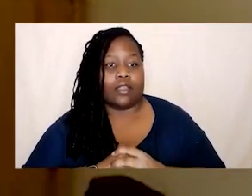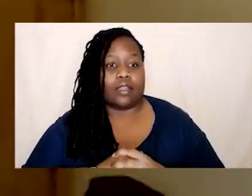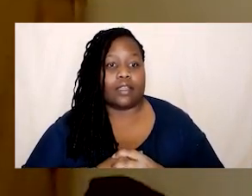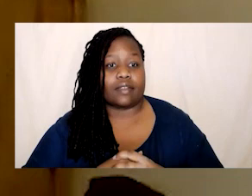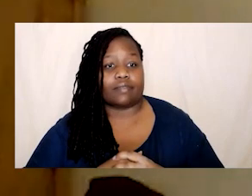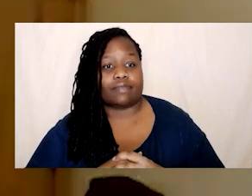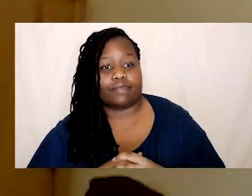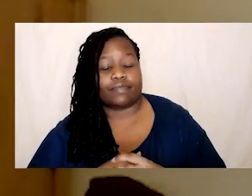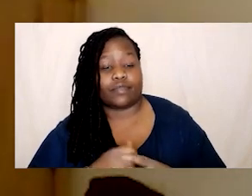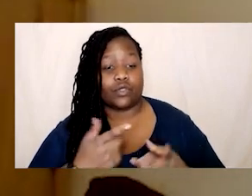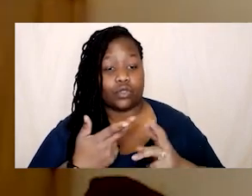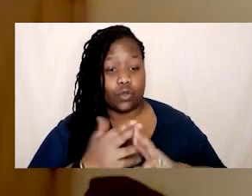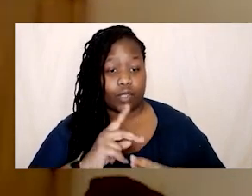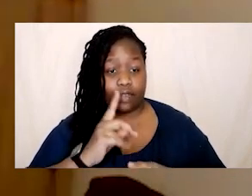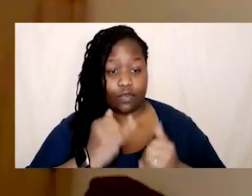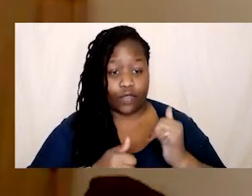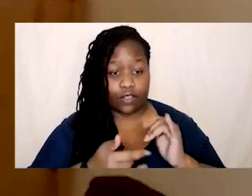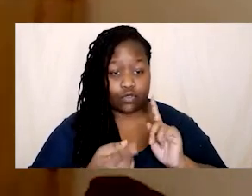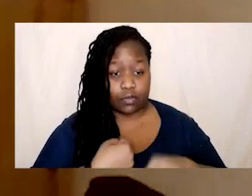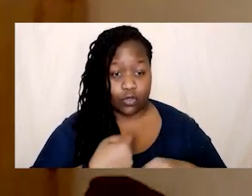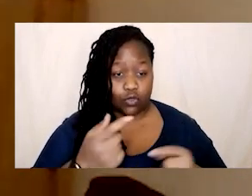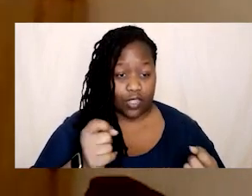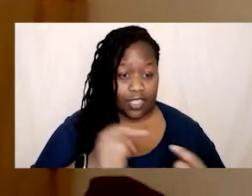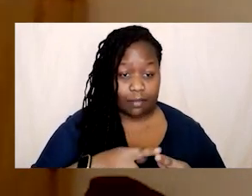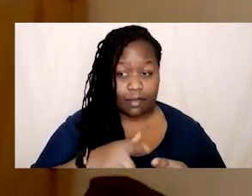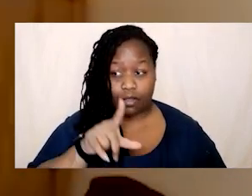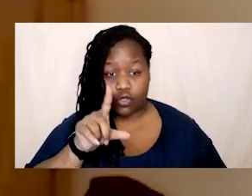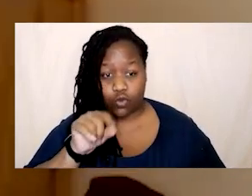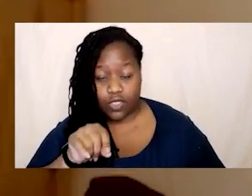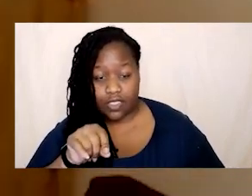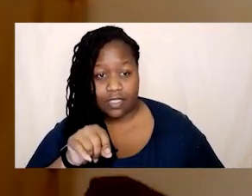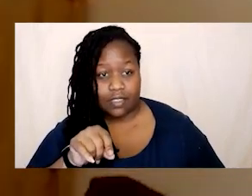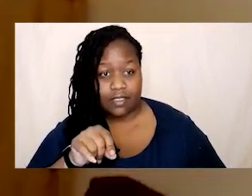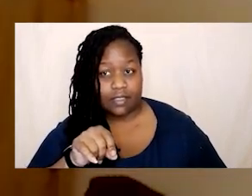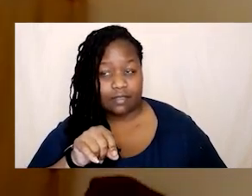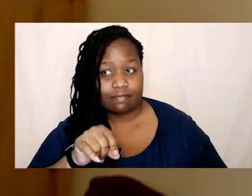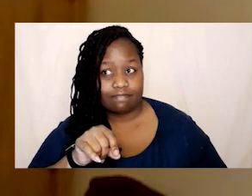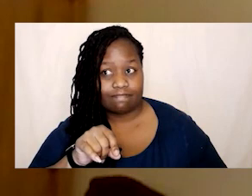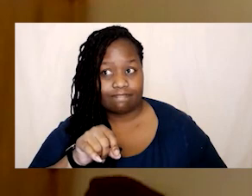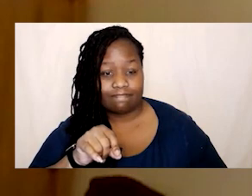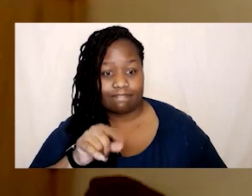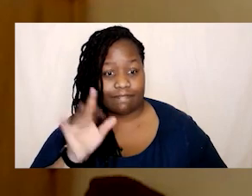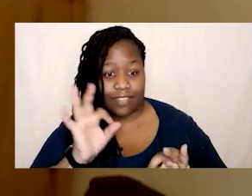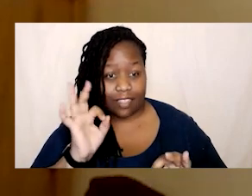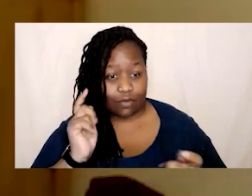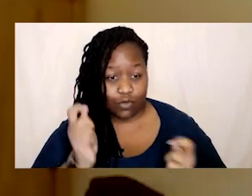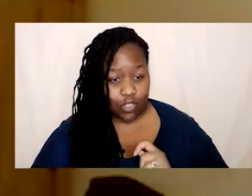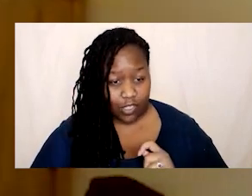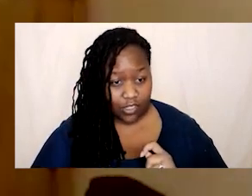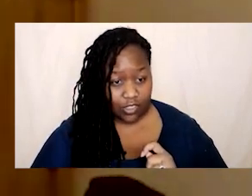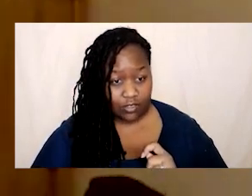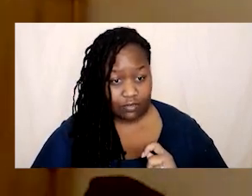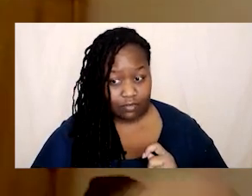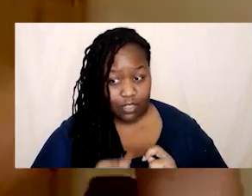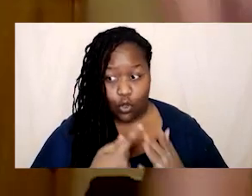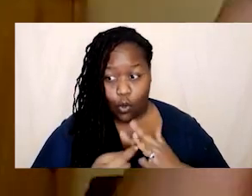nothing will change whatsoever the only thing that might change is that you won't feel terrible and for me like that's so important and i've had to